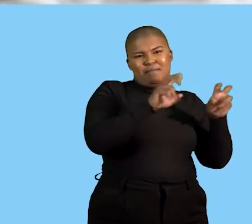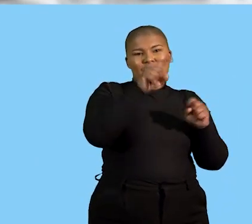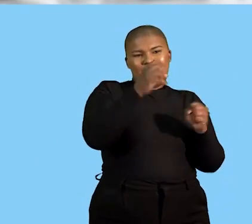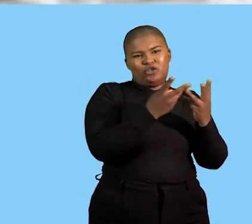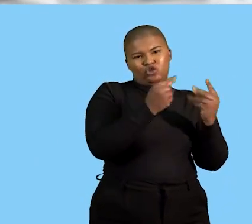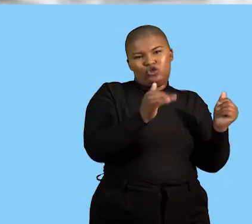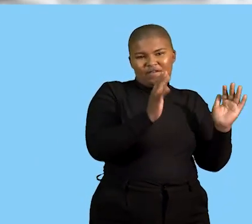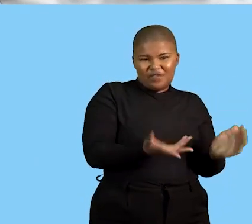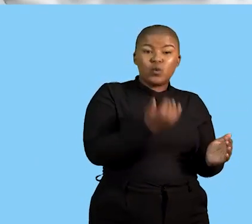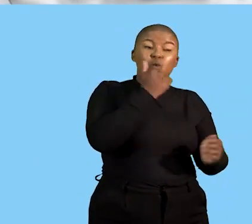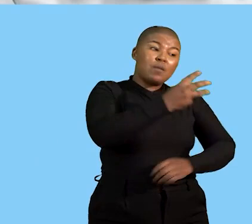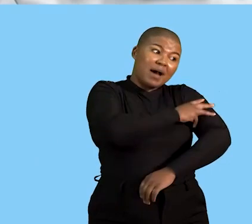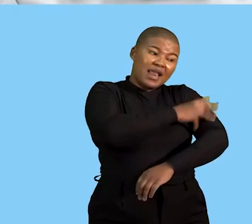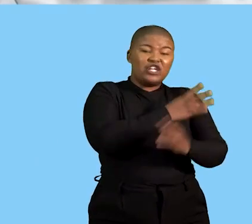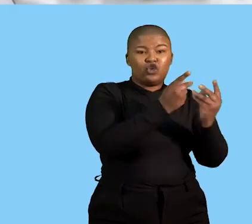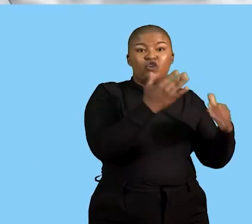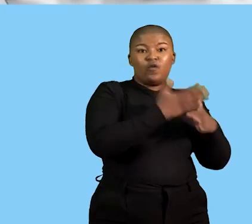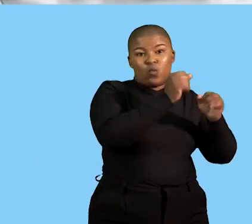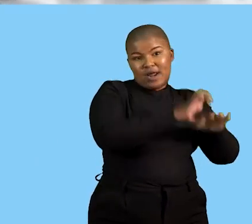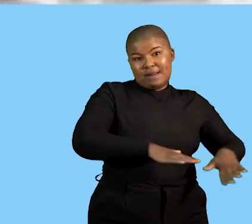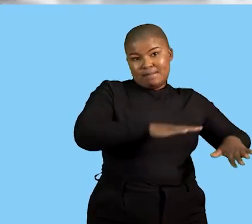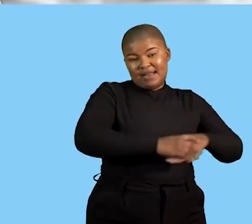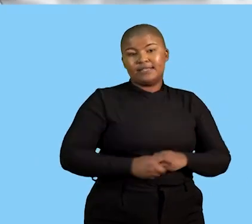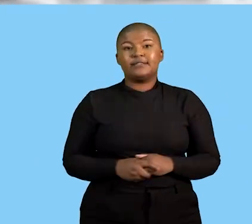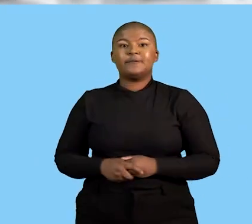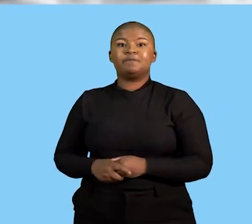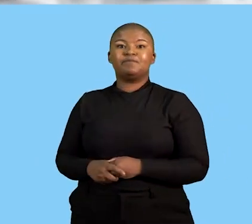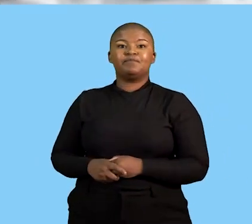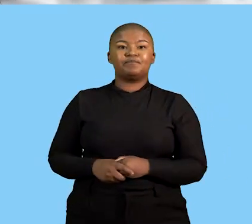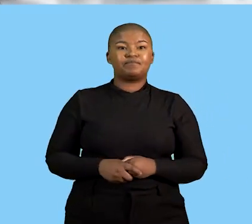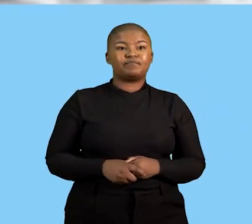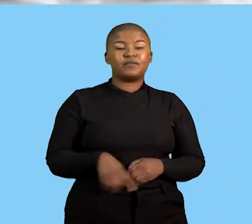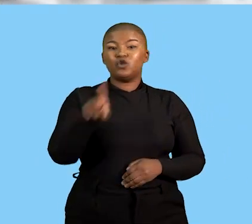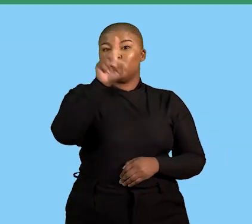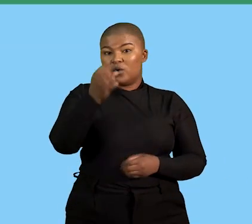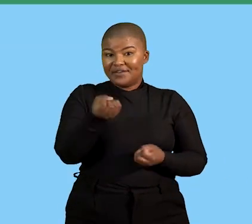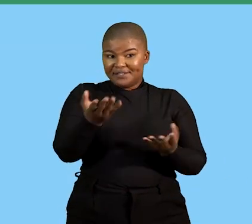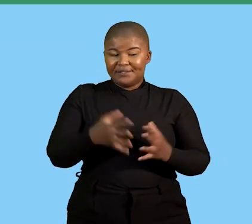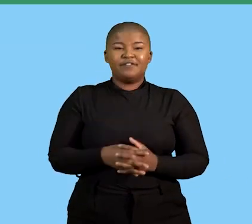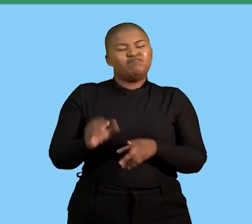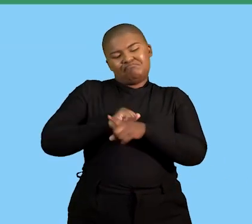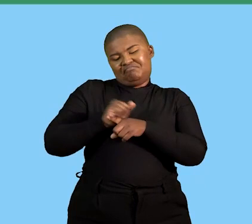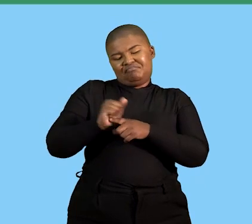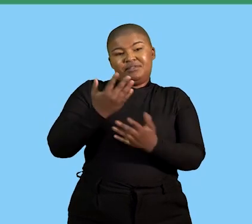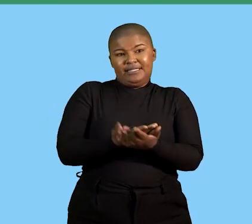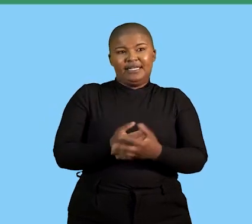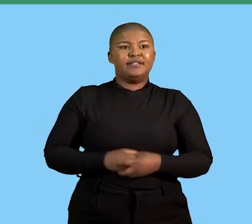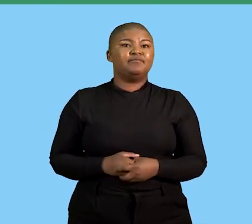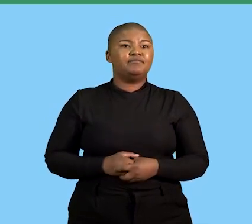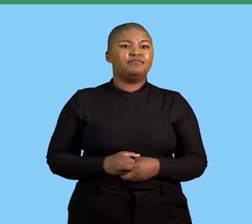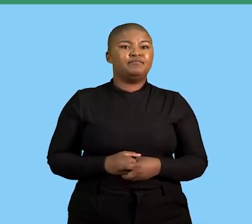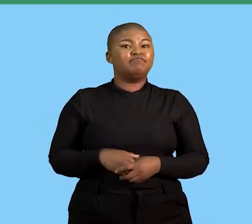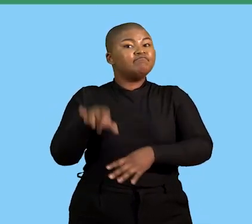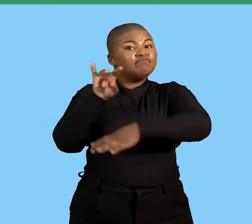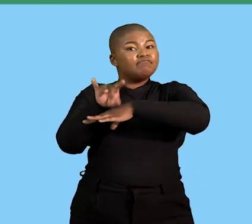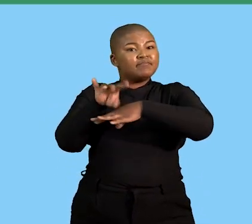matter that has to be solved by a manager in the workplace then let me pose this challenging question for you for practice people's